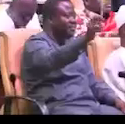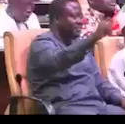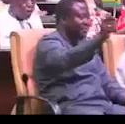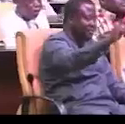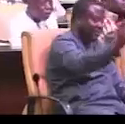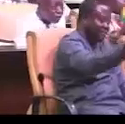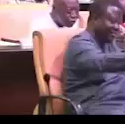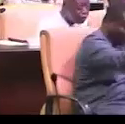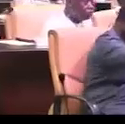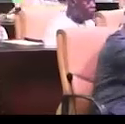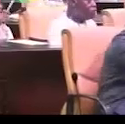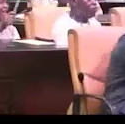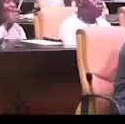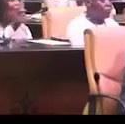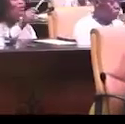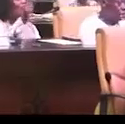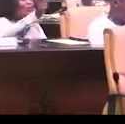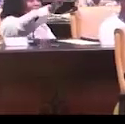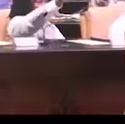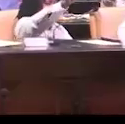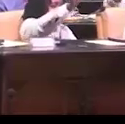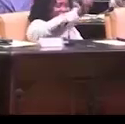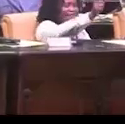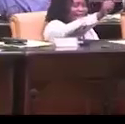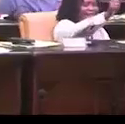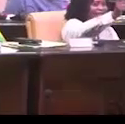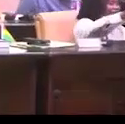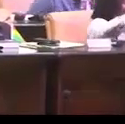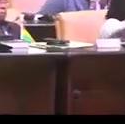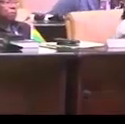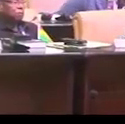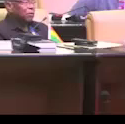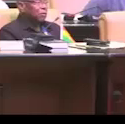Thank you. you. you.